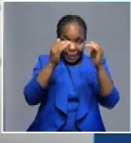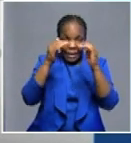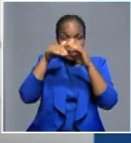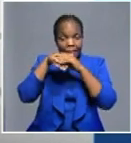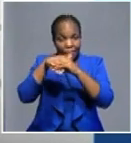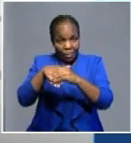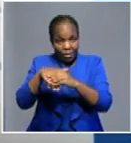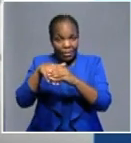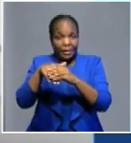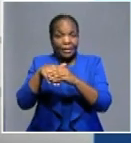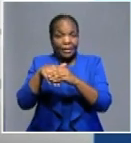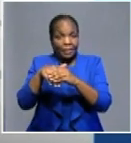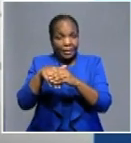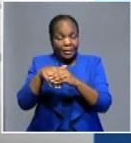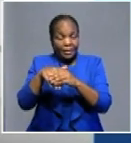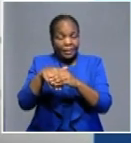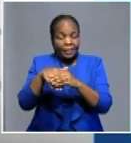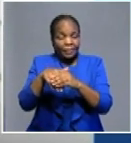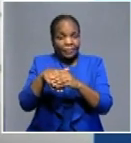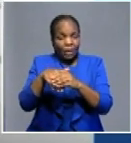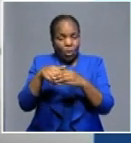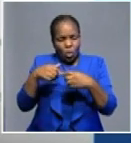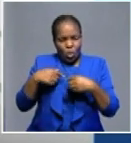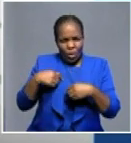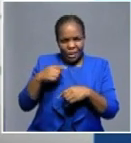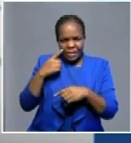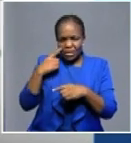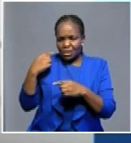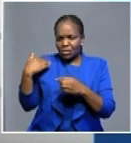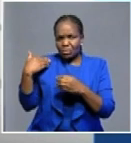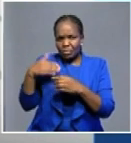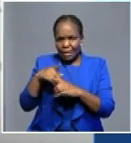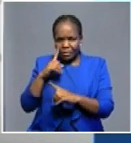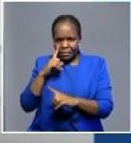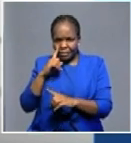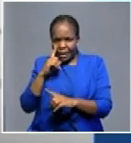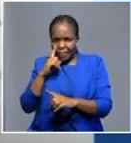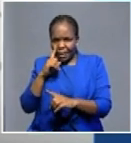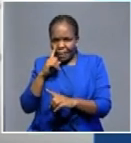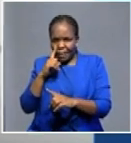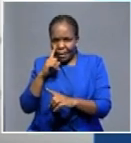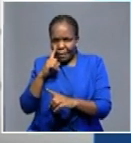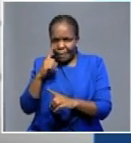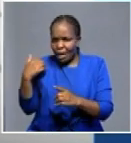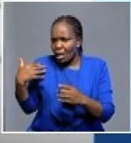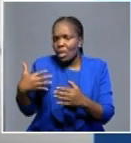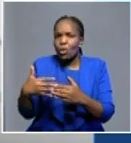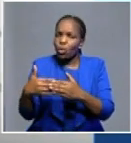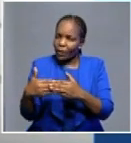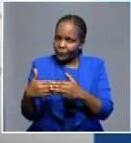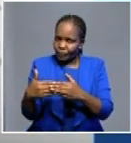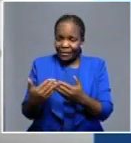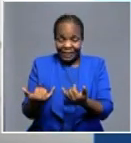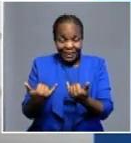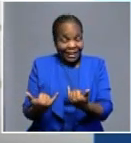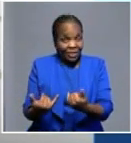operation in Namibia, you know, we have observed this situation closely and for a long time. And, therefore, this is a